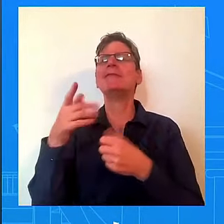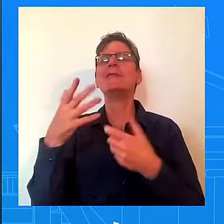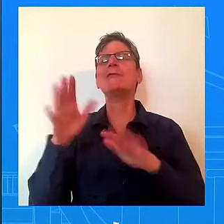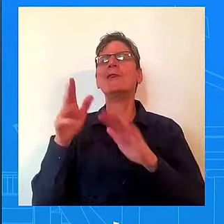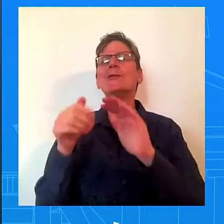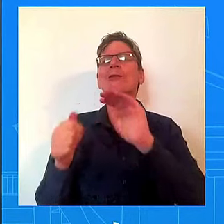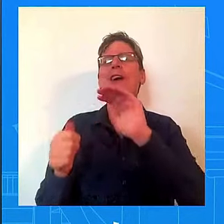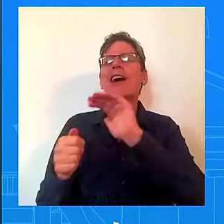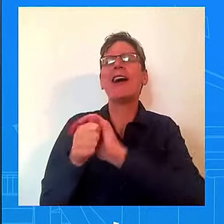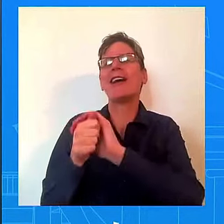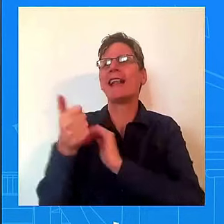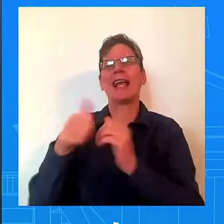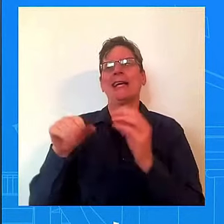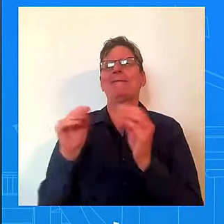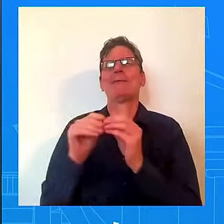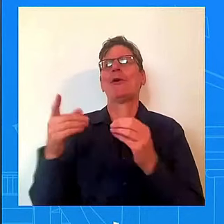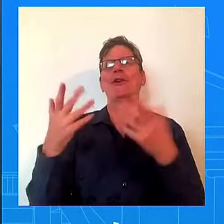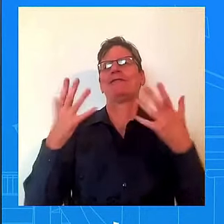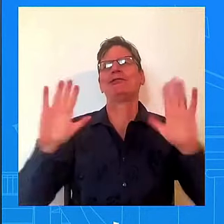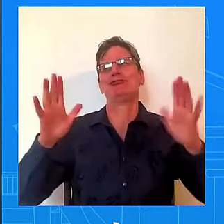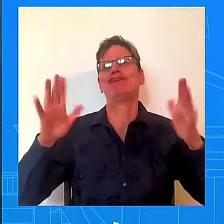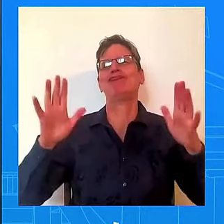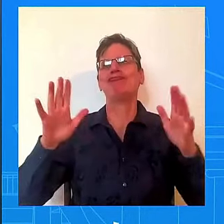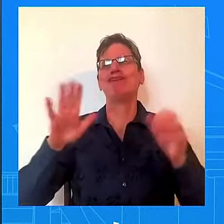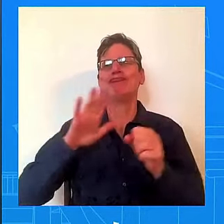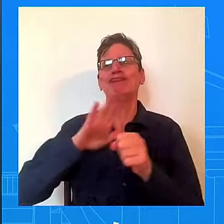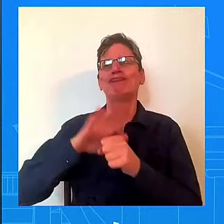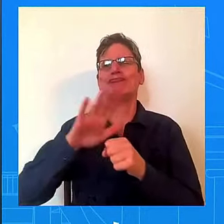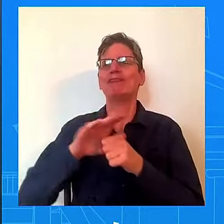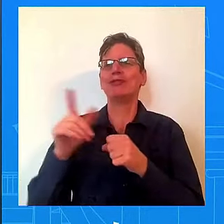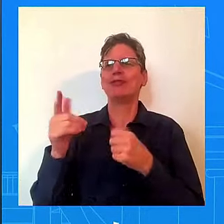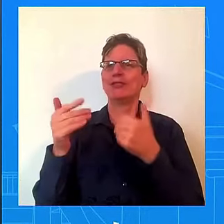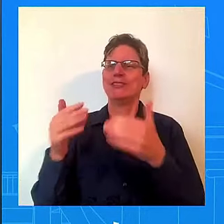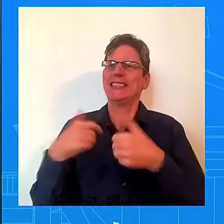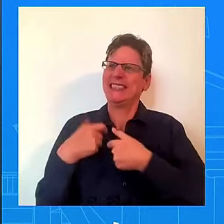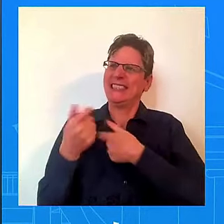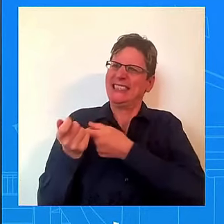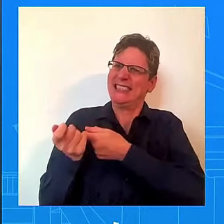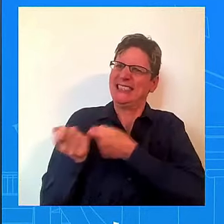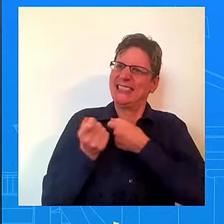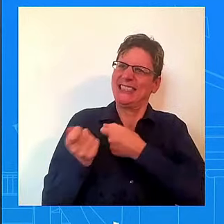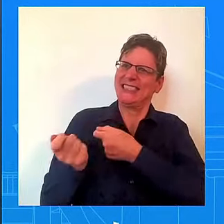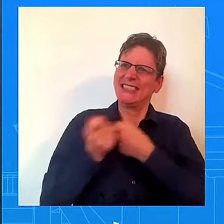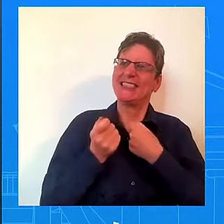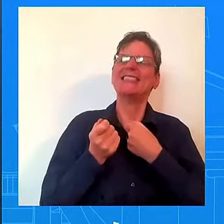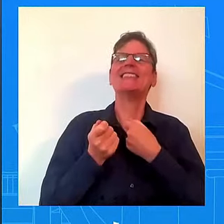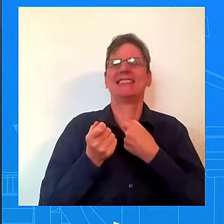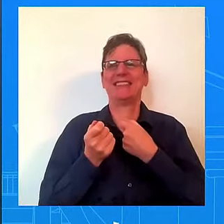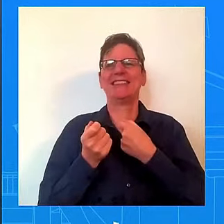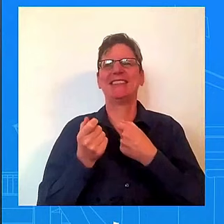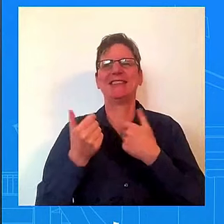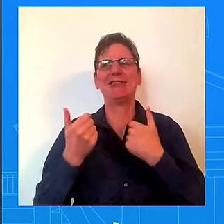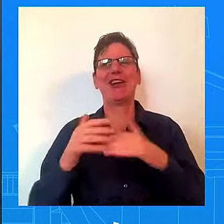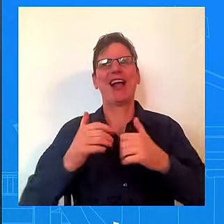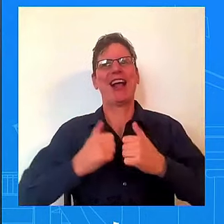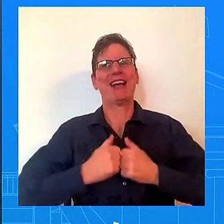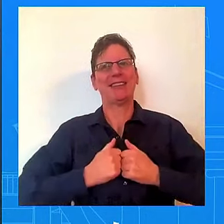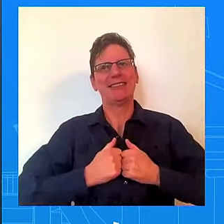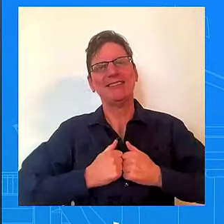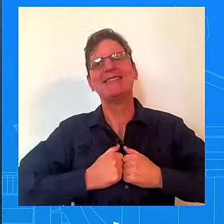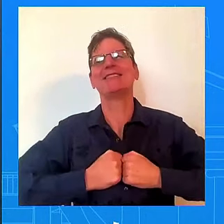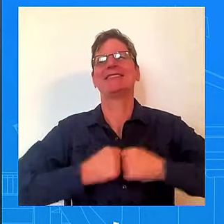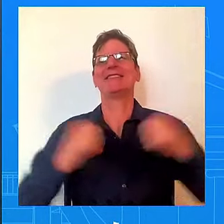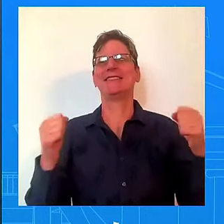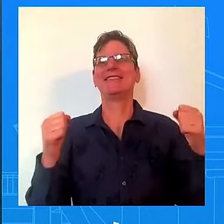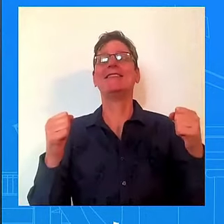boats, not just the yachts. President Biden has kept his promise to be a president for all people, from small towns to big